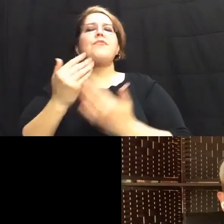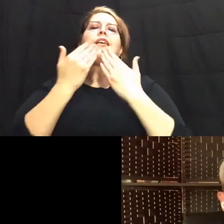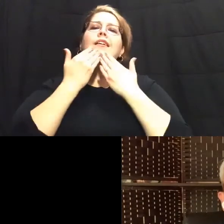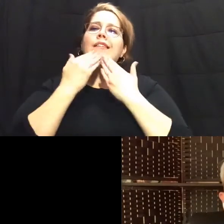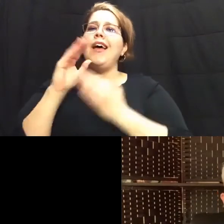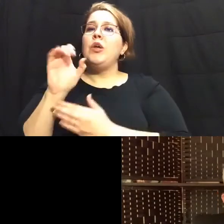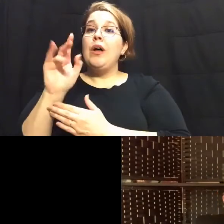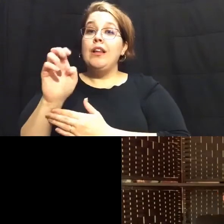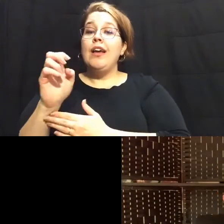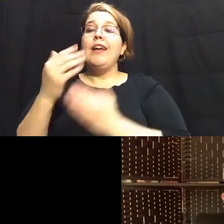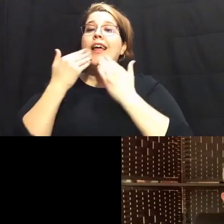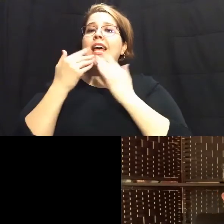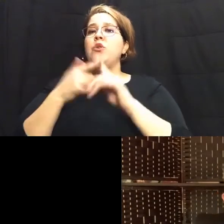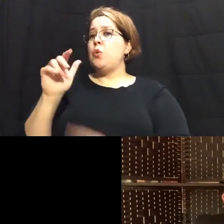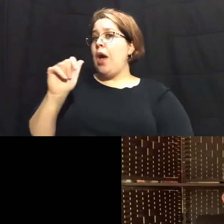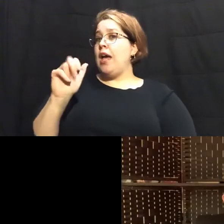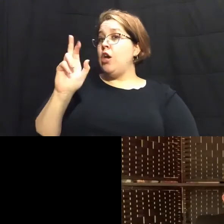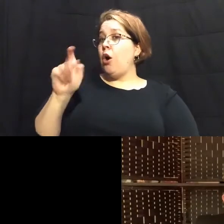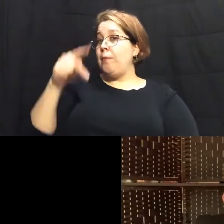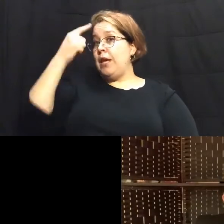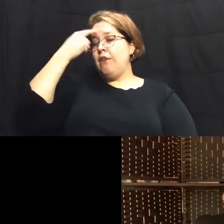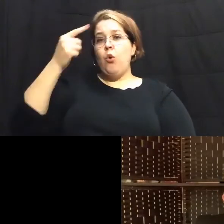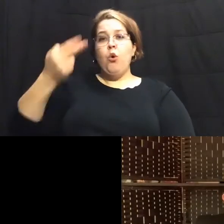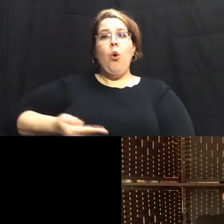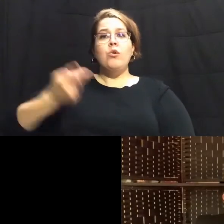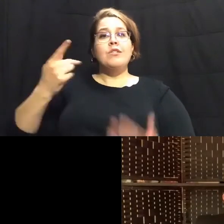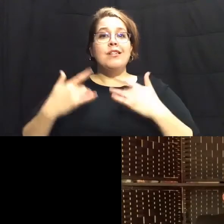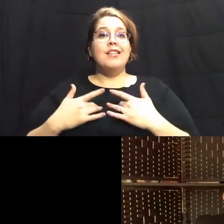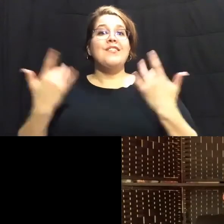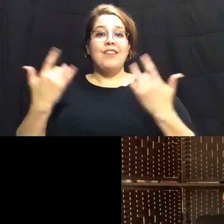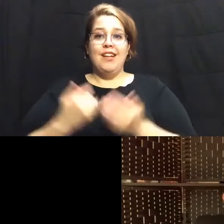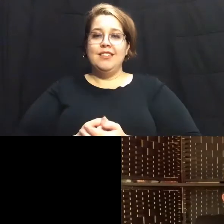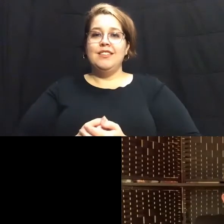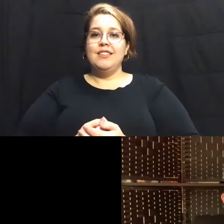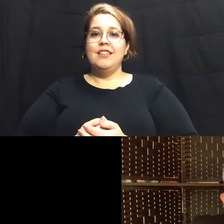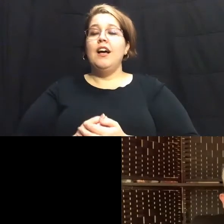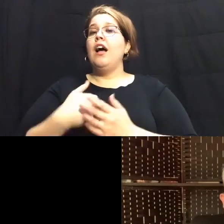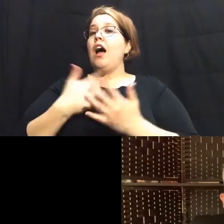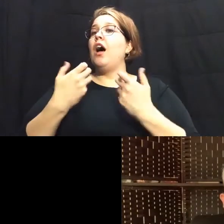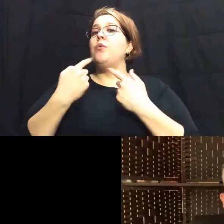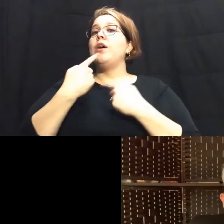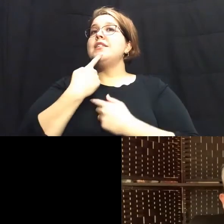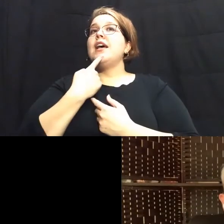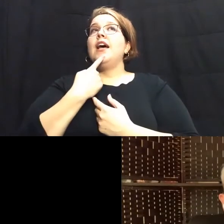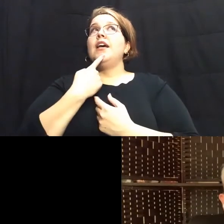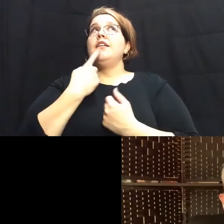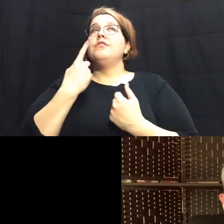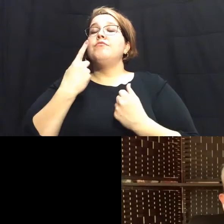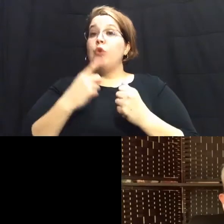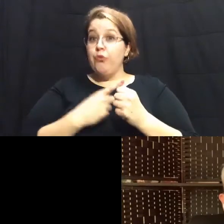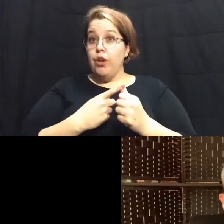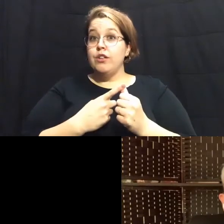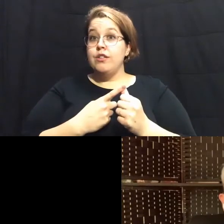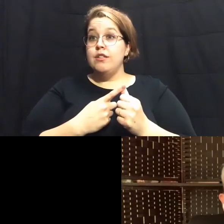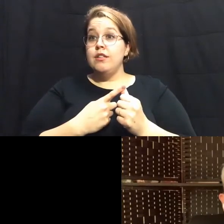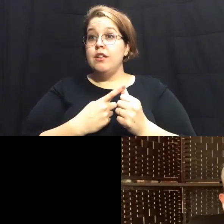and and thank you to aarp for hosting uh this uh event tonight i want to say um first it has been